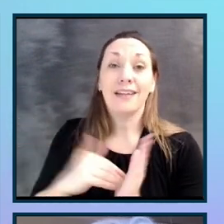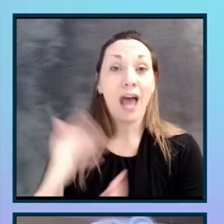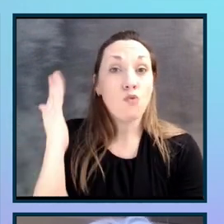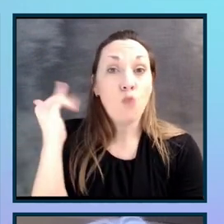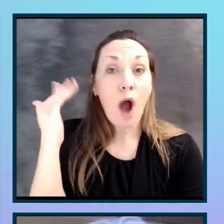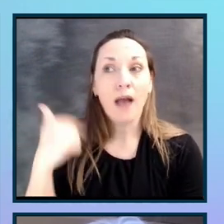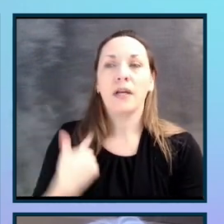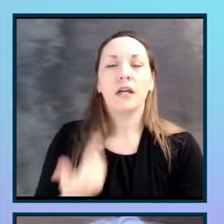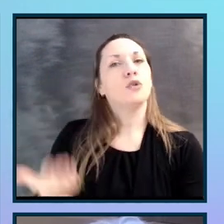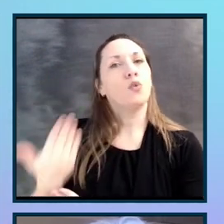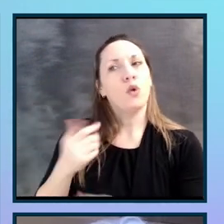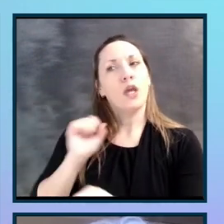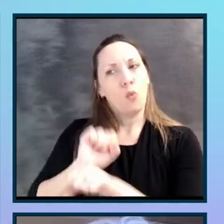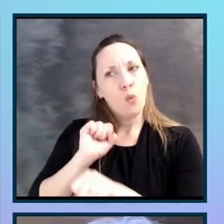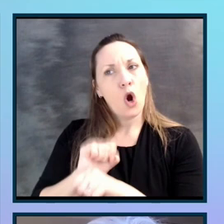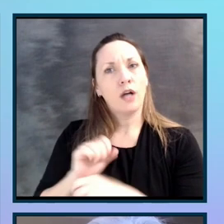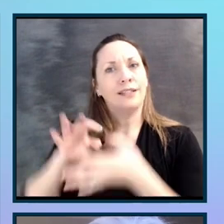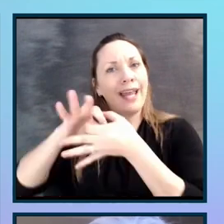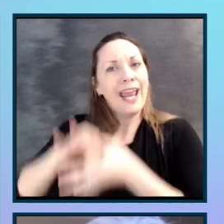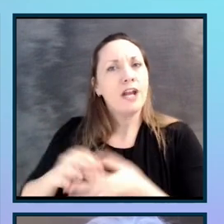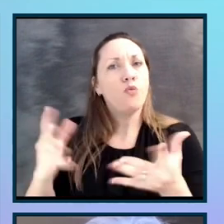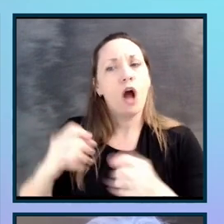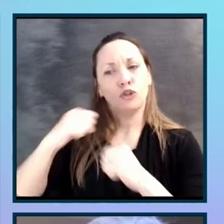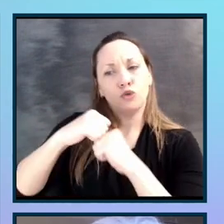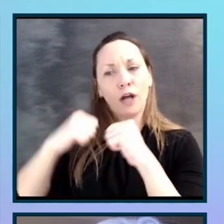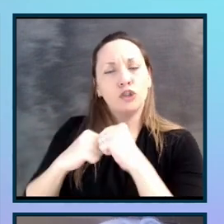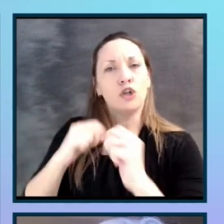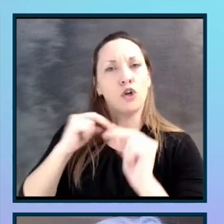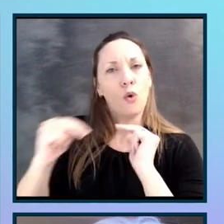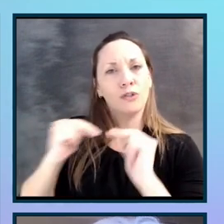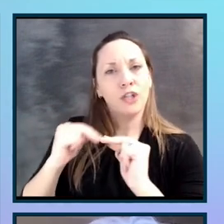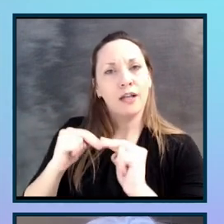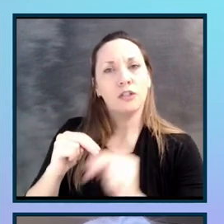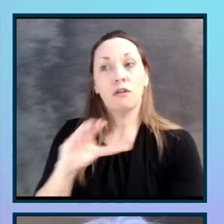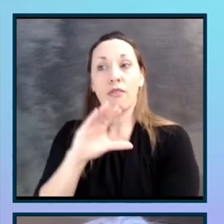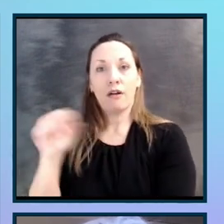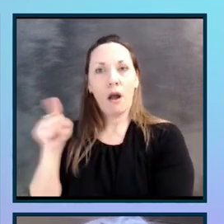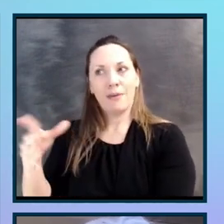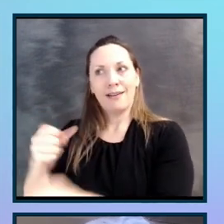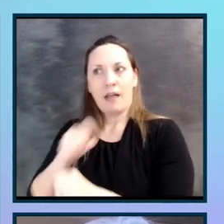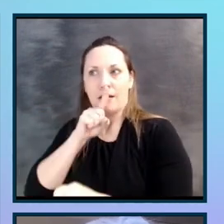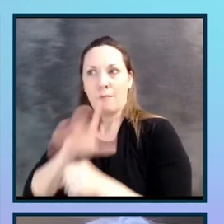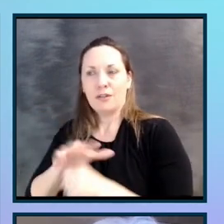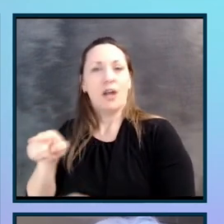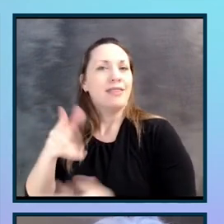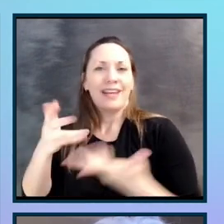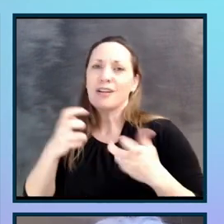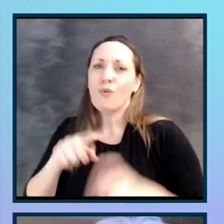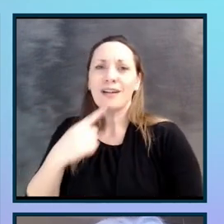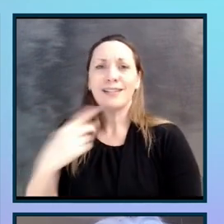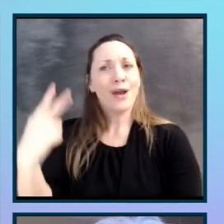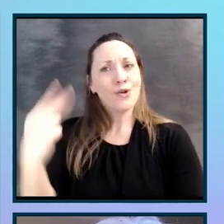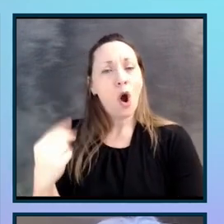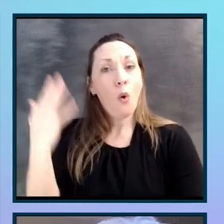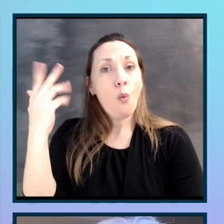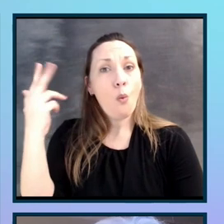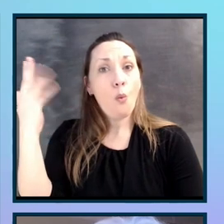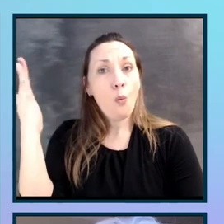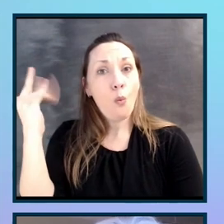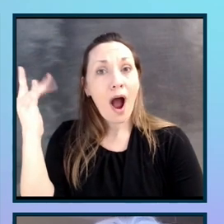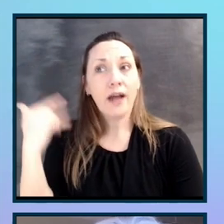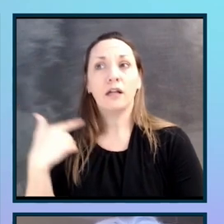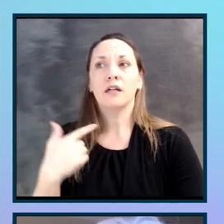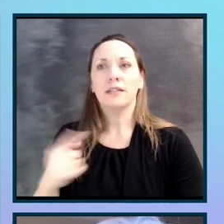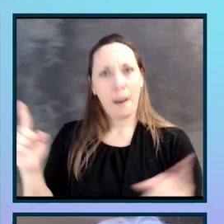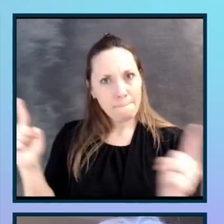we worked in structured negotiation. The company got the commitment. They didn't want to say no because they met our clients